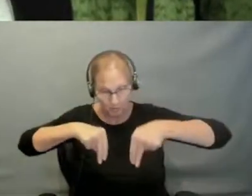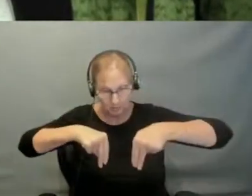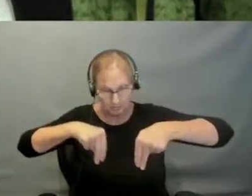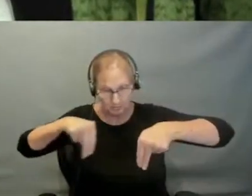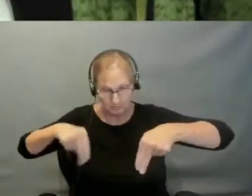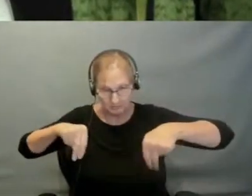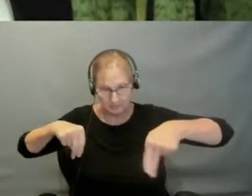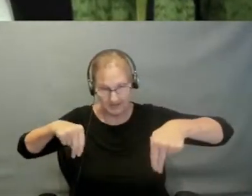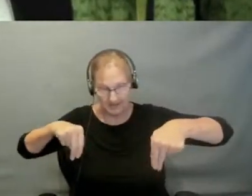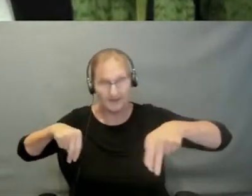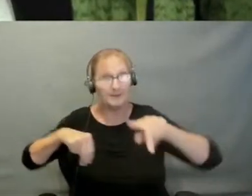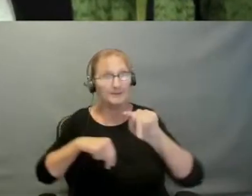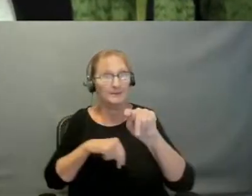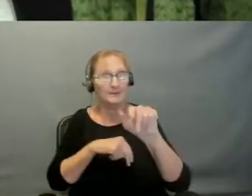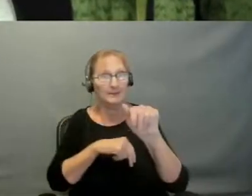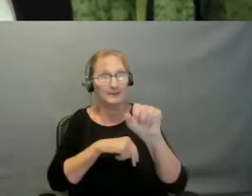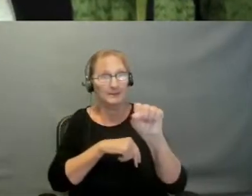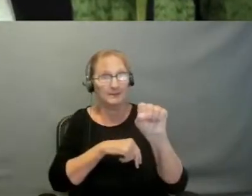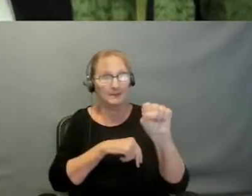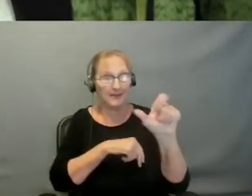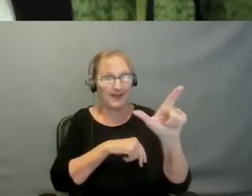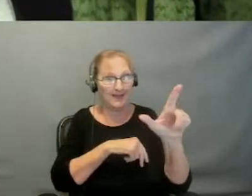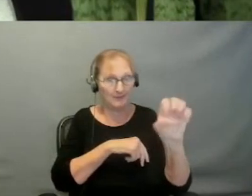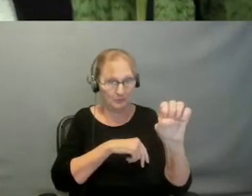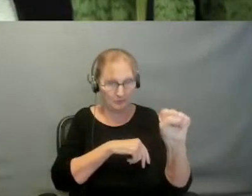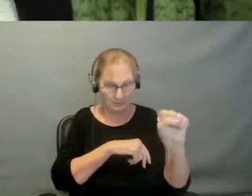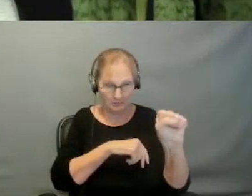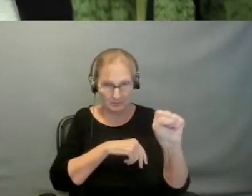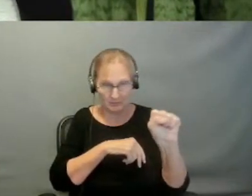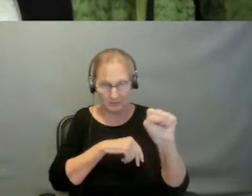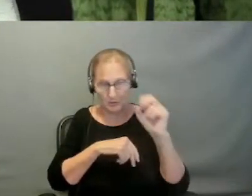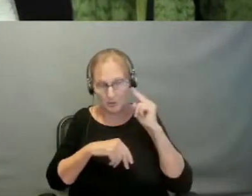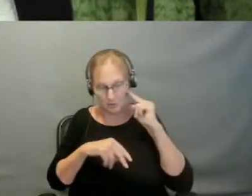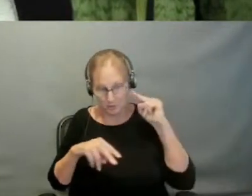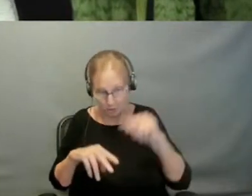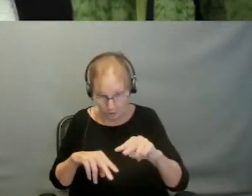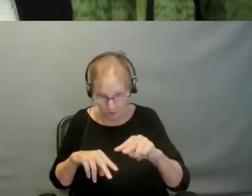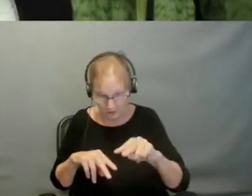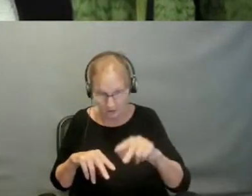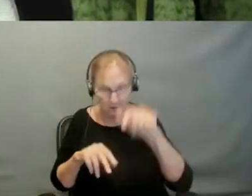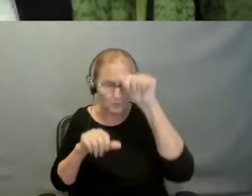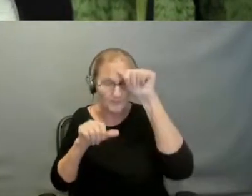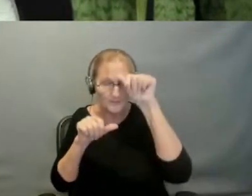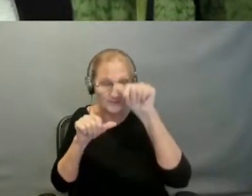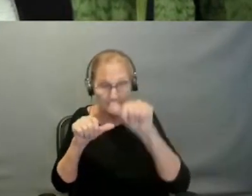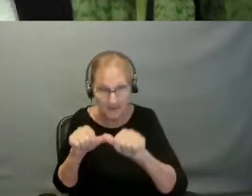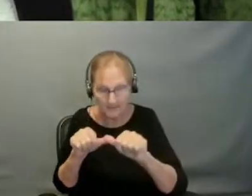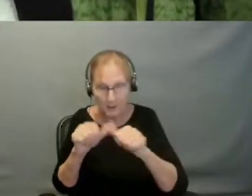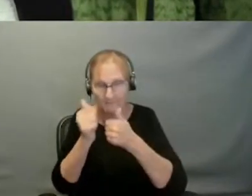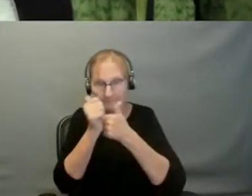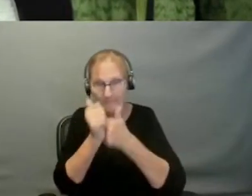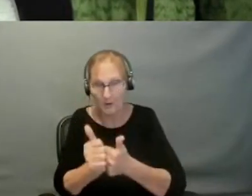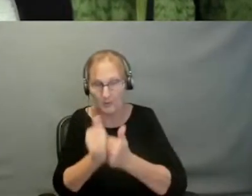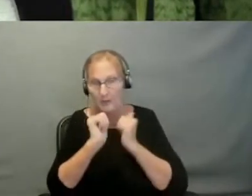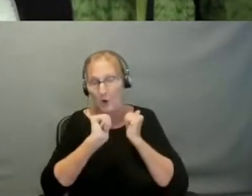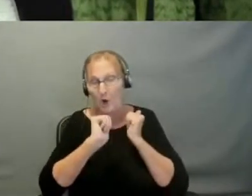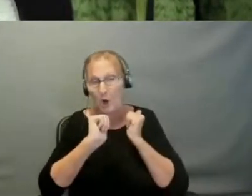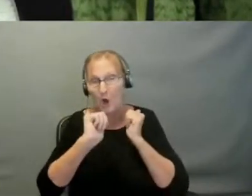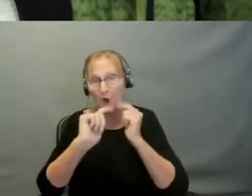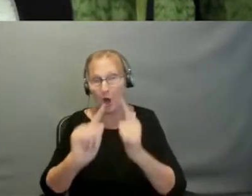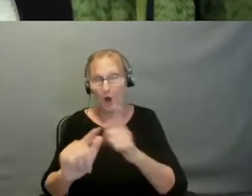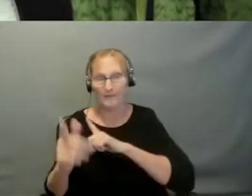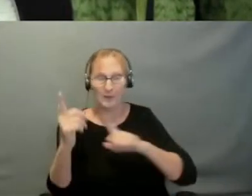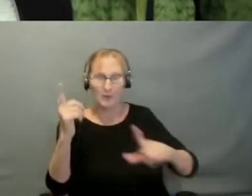you will remember and follow all the ways of the Lord instead of following your own